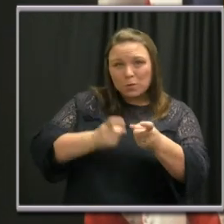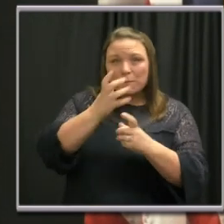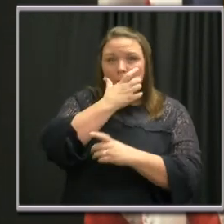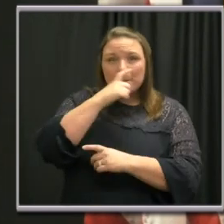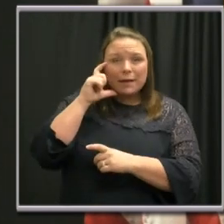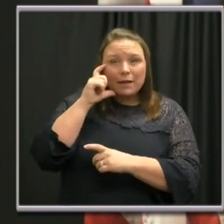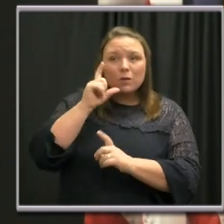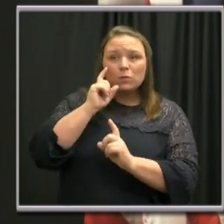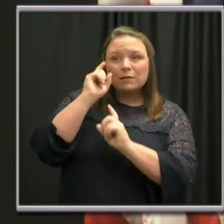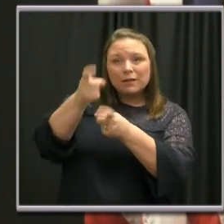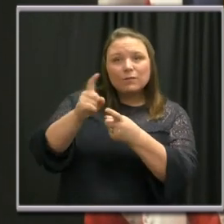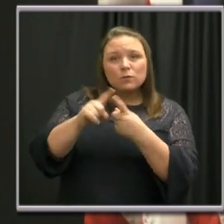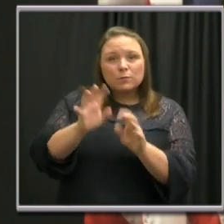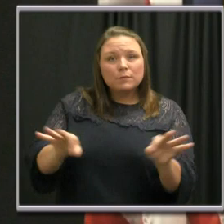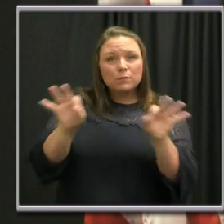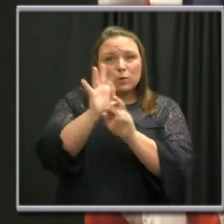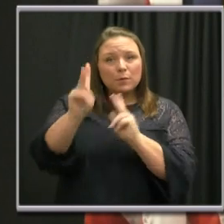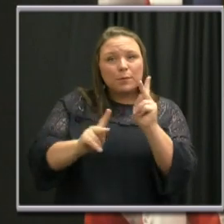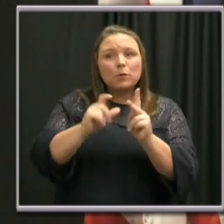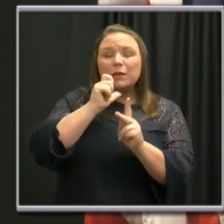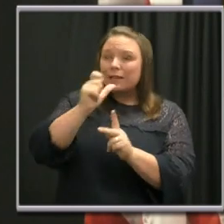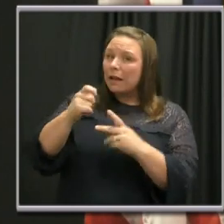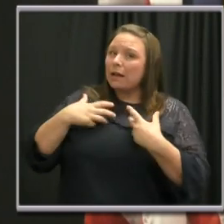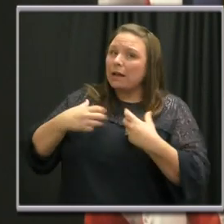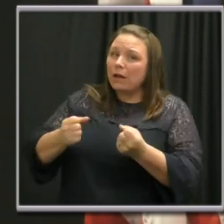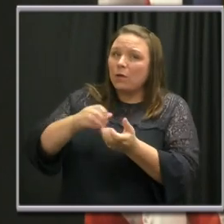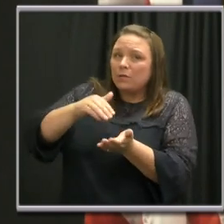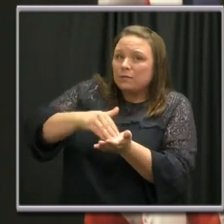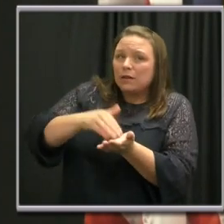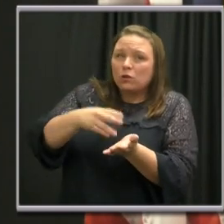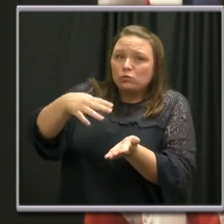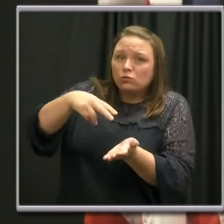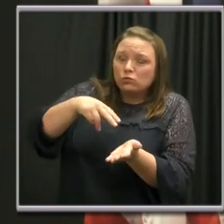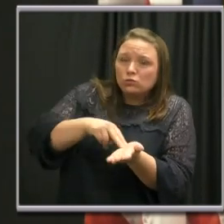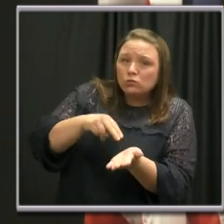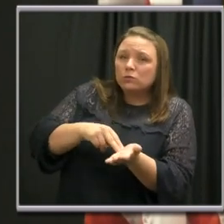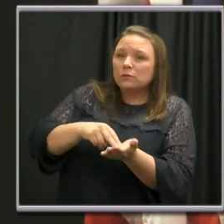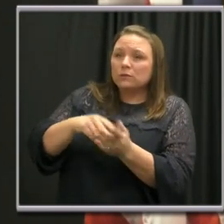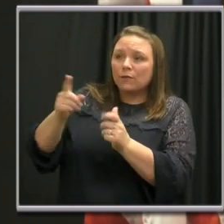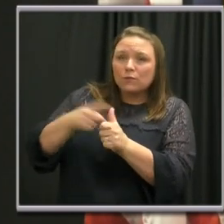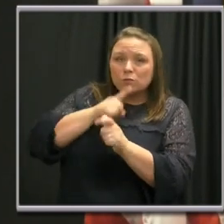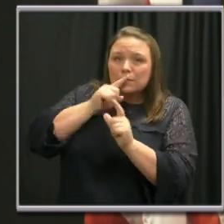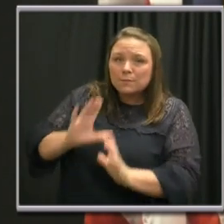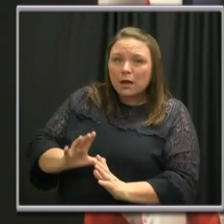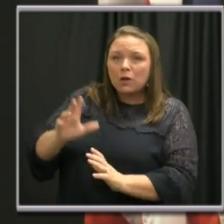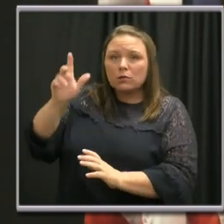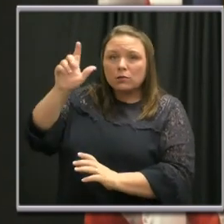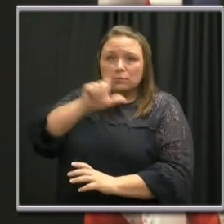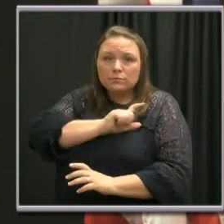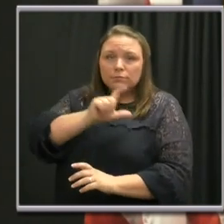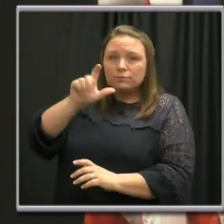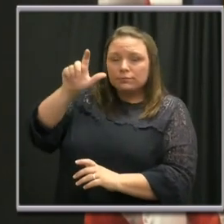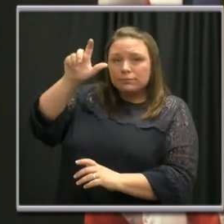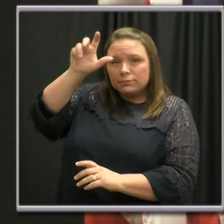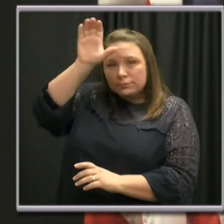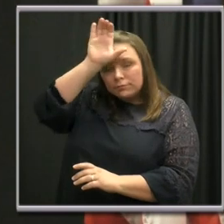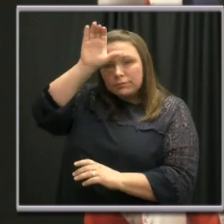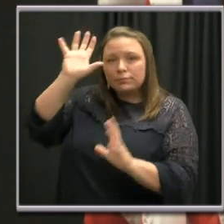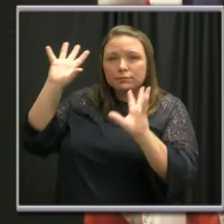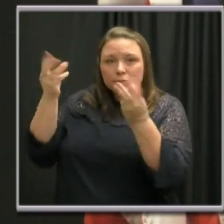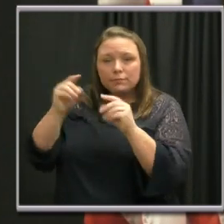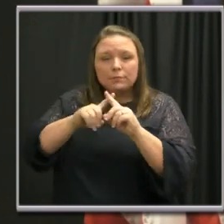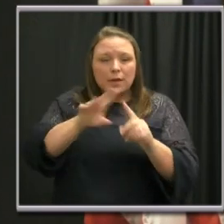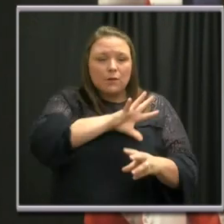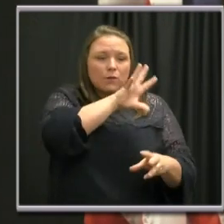distributed to essential personnel who are not health care workers or first responders but are nonetheless part of Nashville's citywide COVID